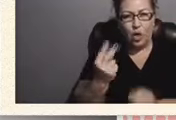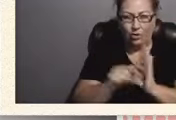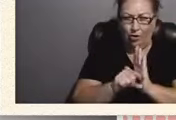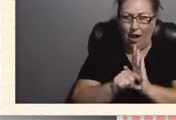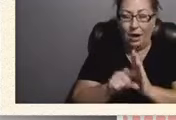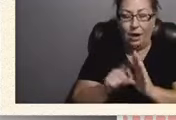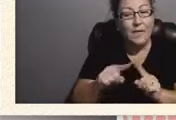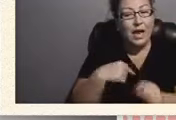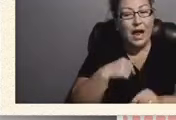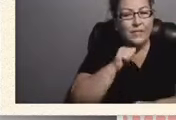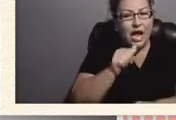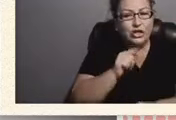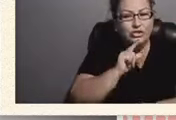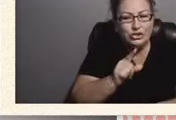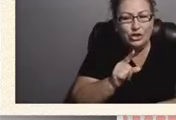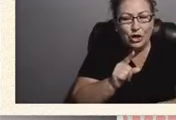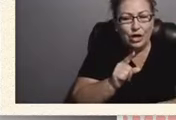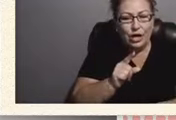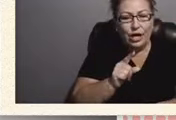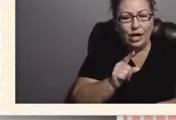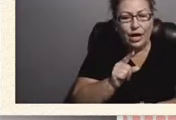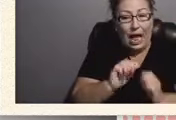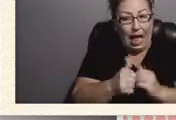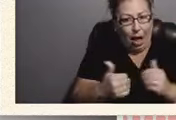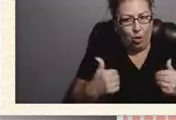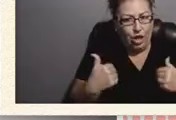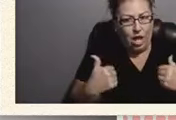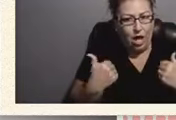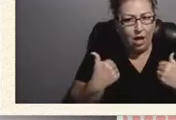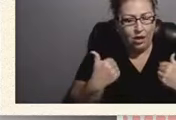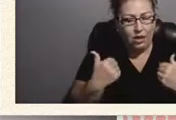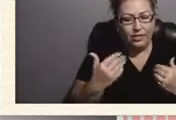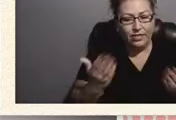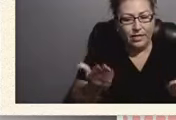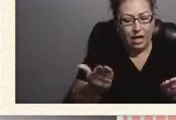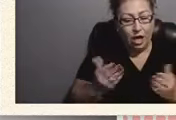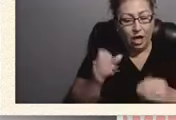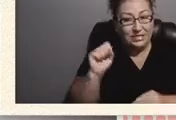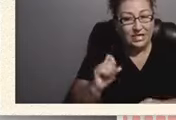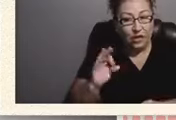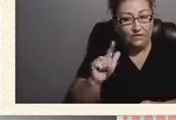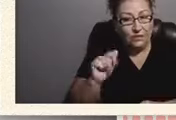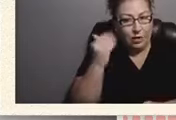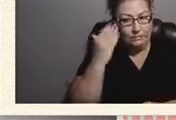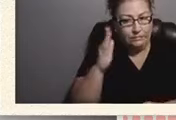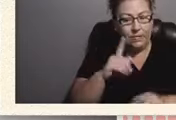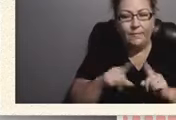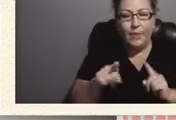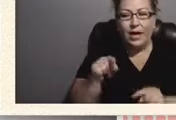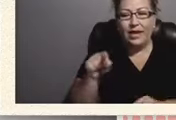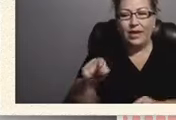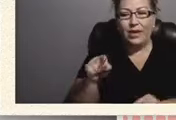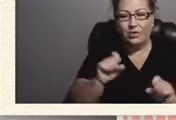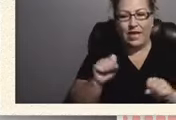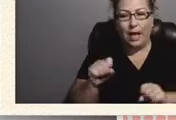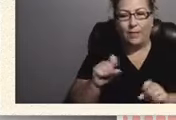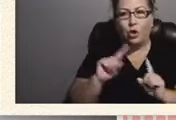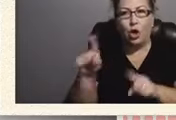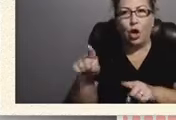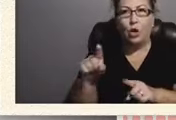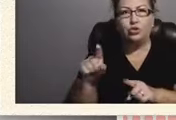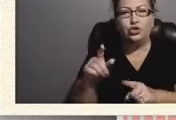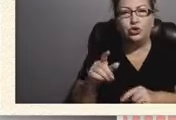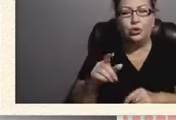sure how young they are here in South Florida, but he was able to go to a